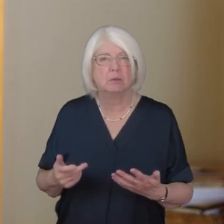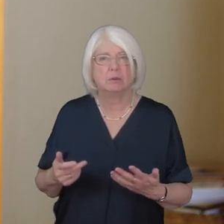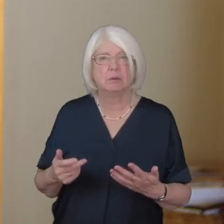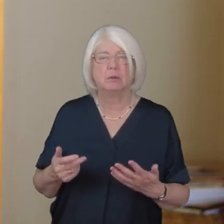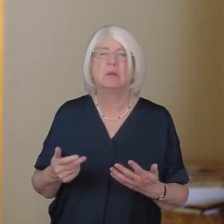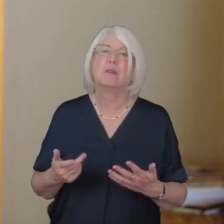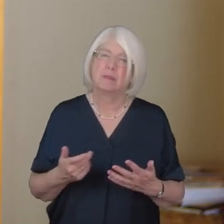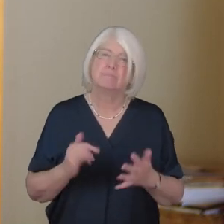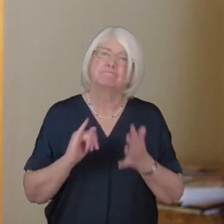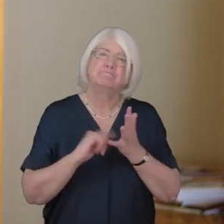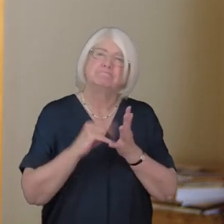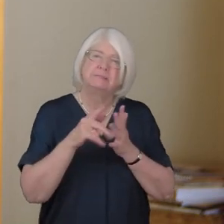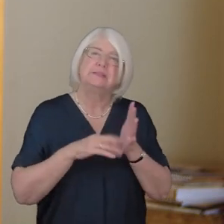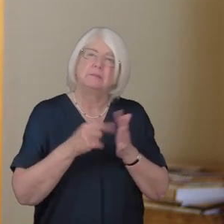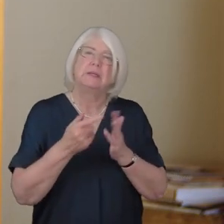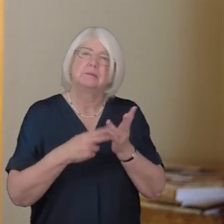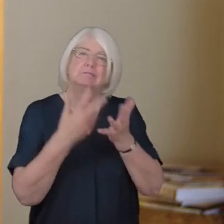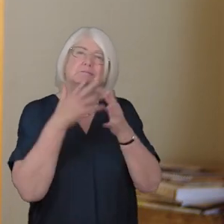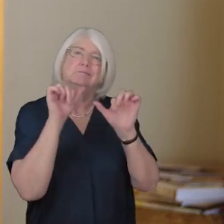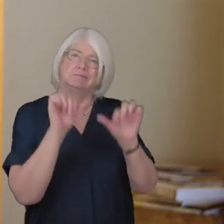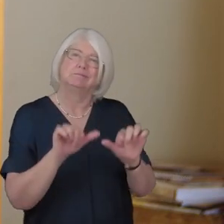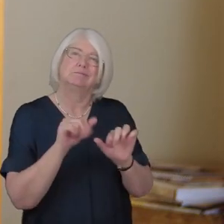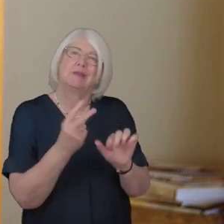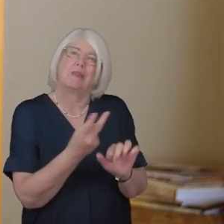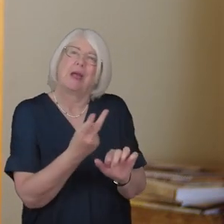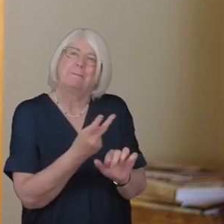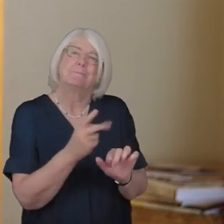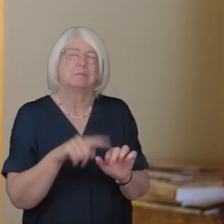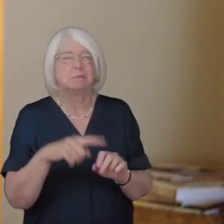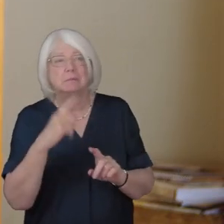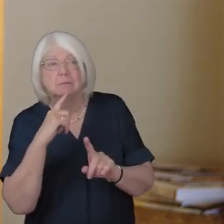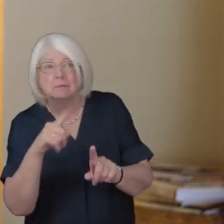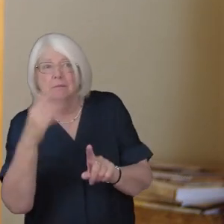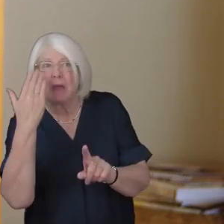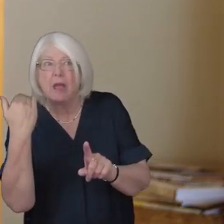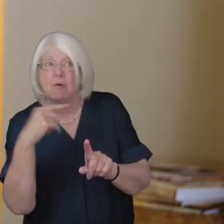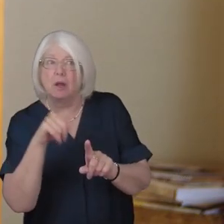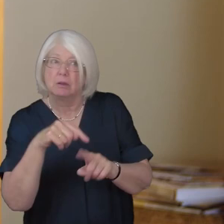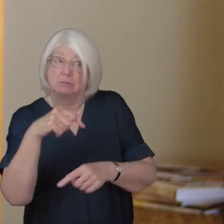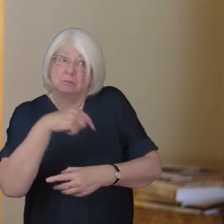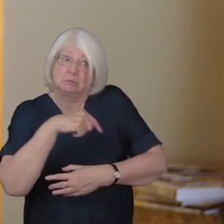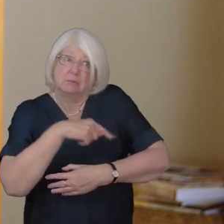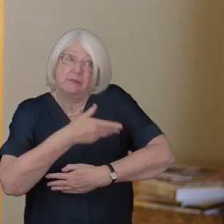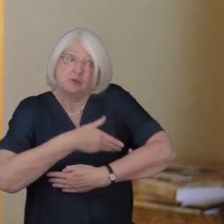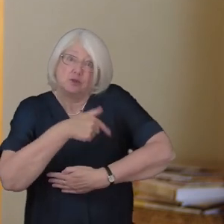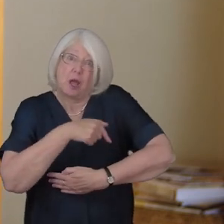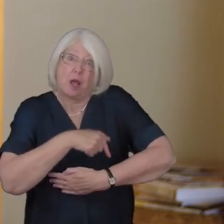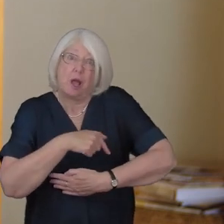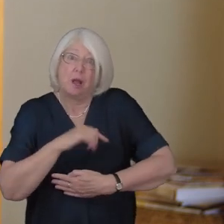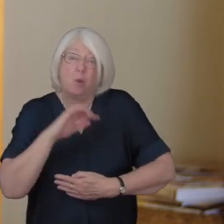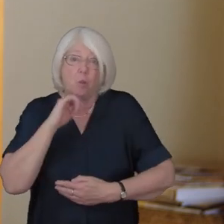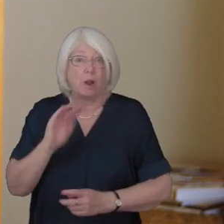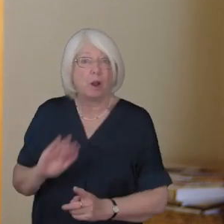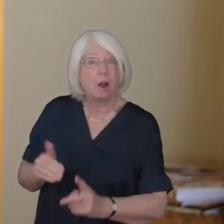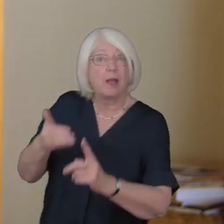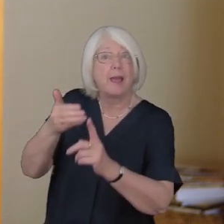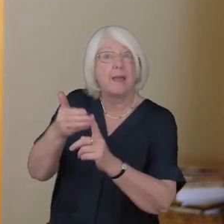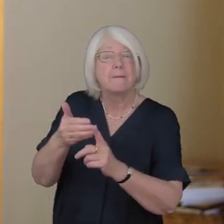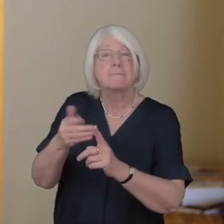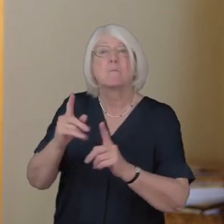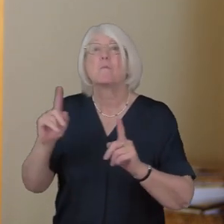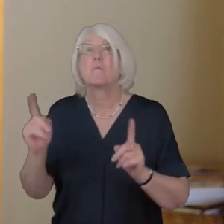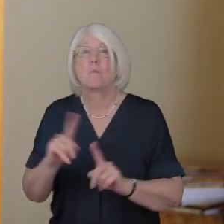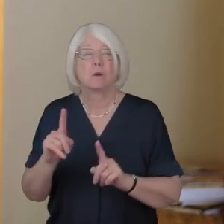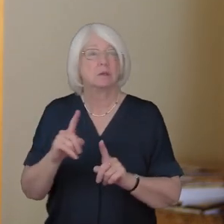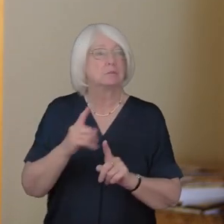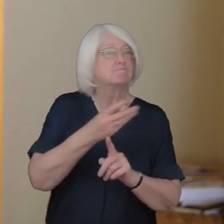then Simeon blessed them and said to his mother Mary this child is destined for the